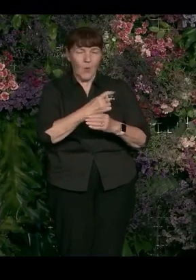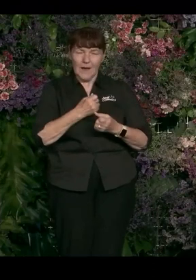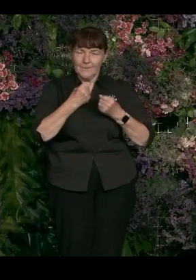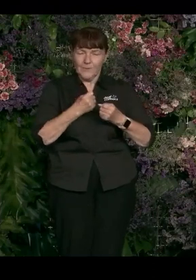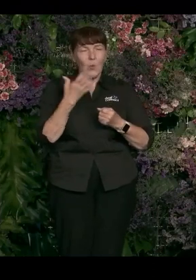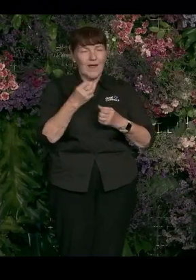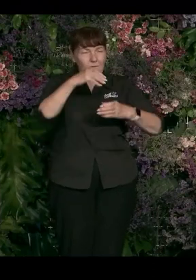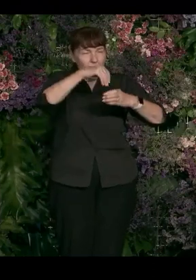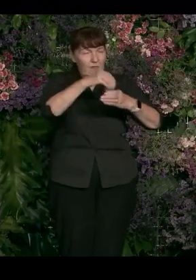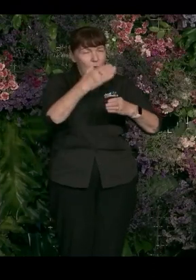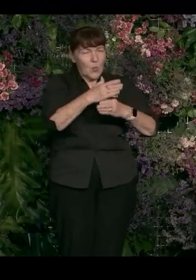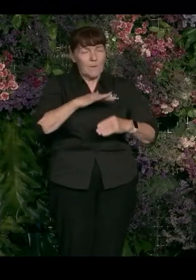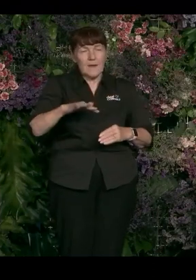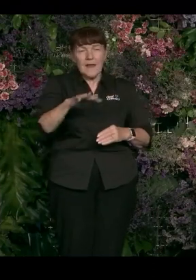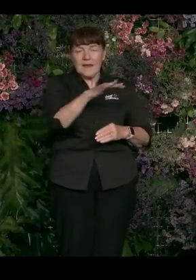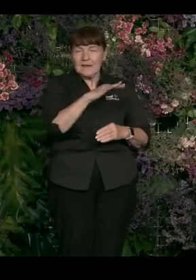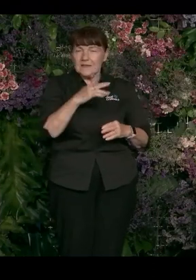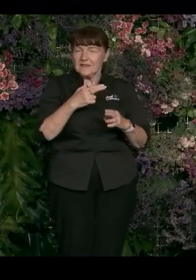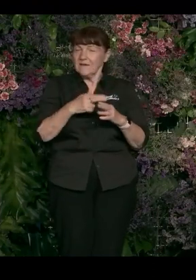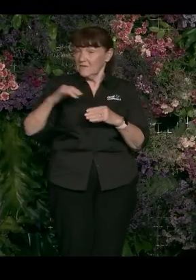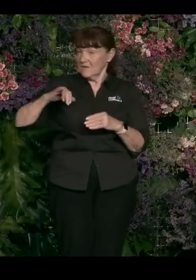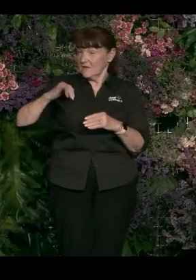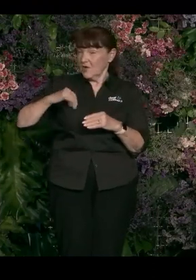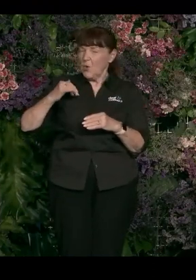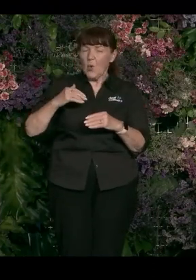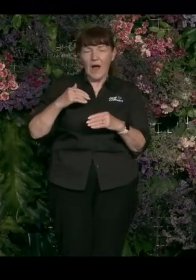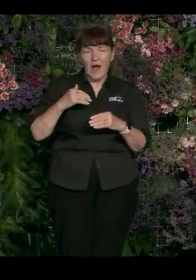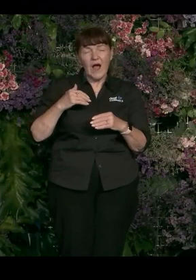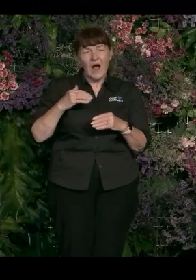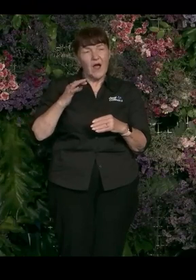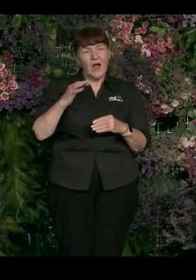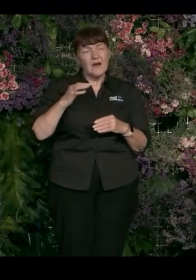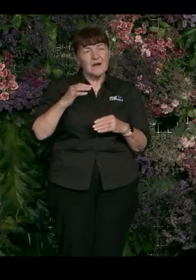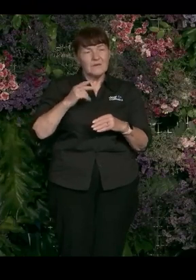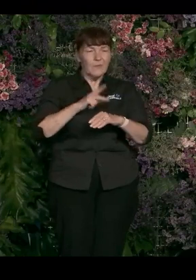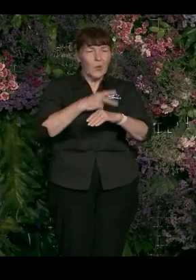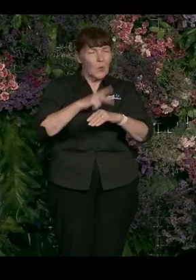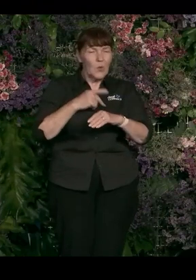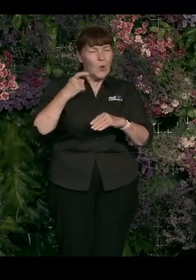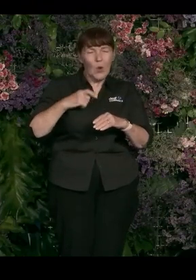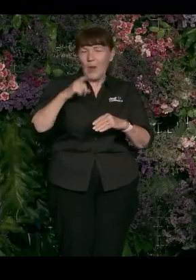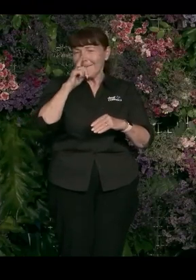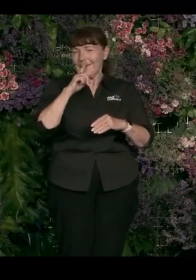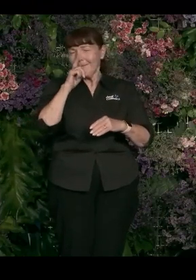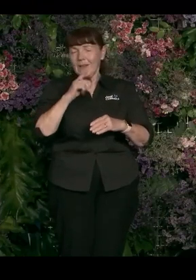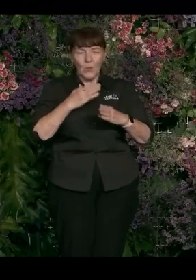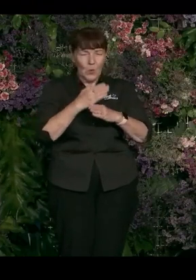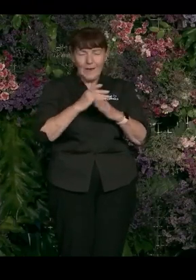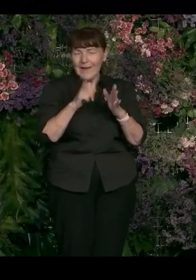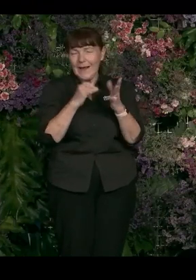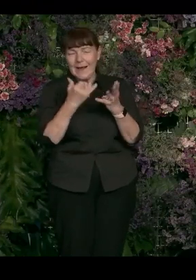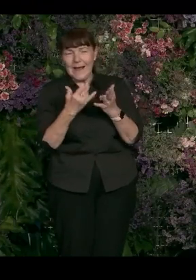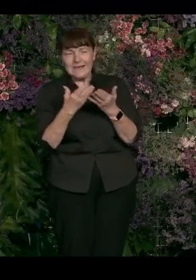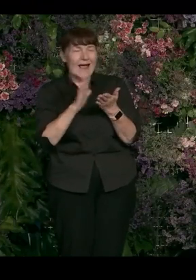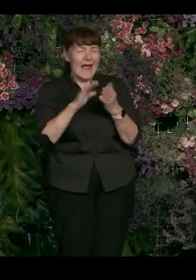for workers, and particularly for people who are working class people, it is about how do you get systemic